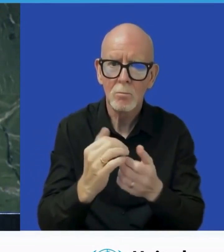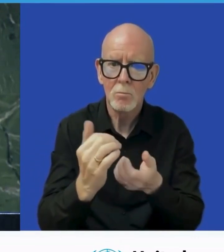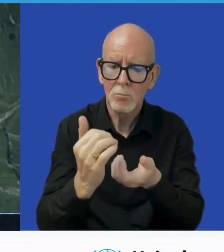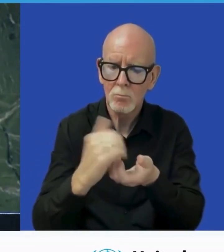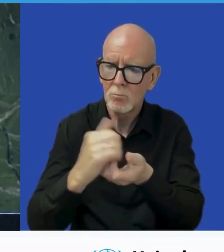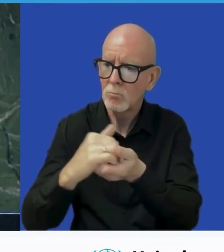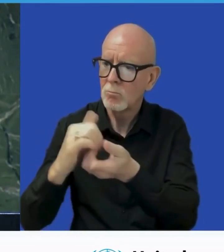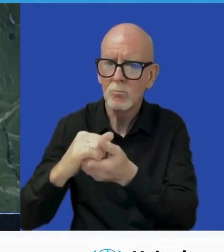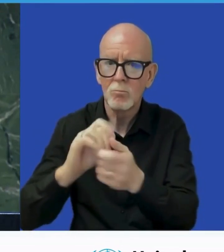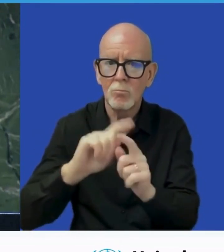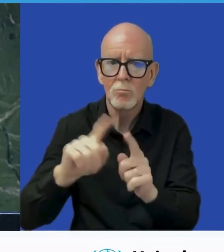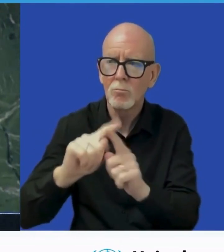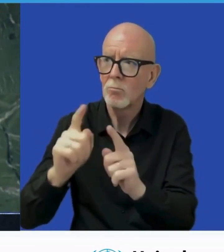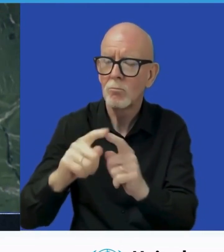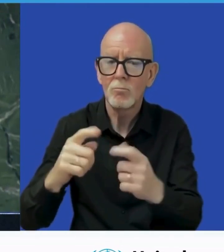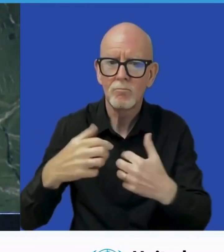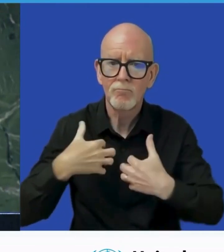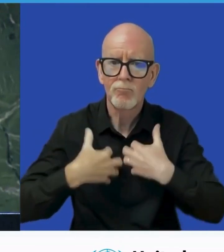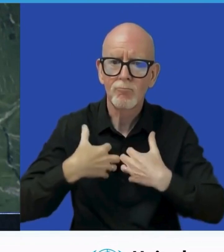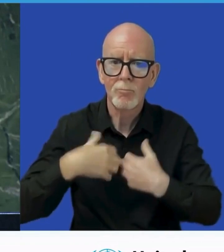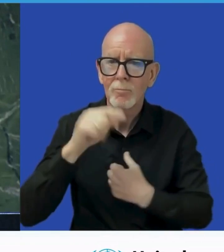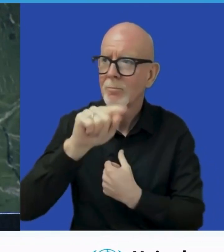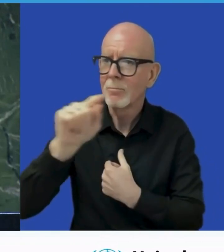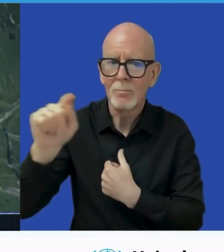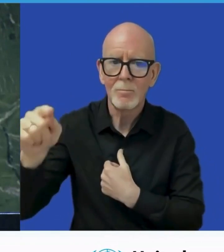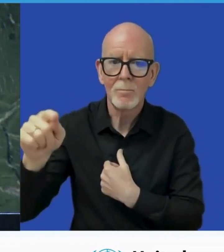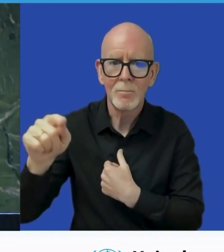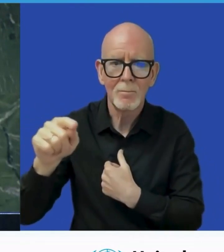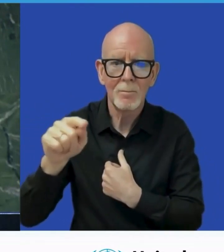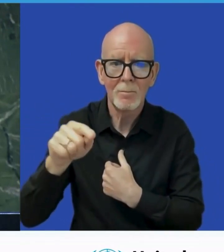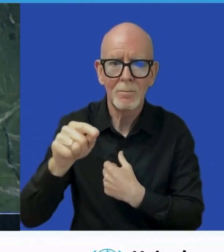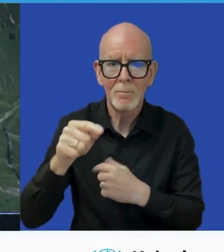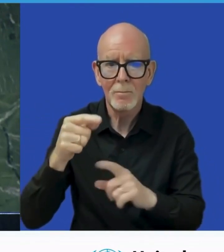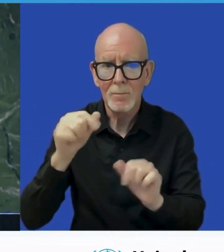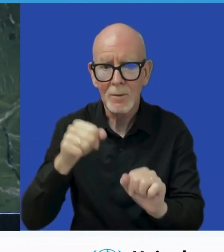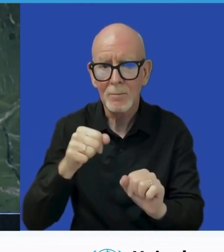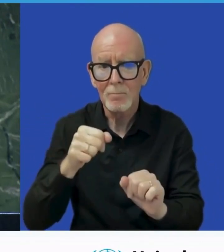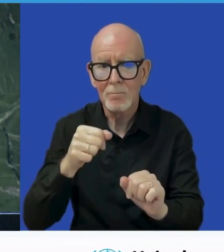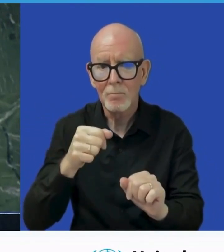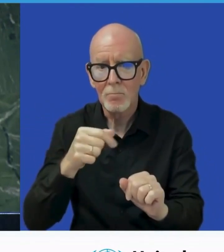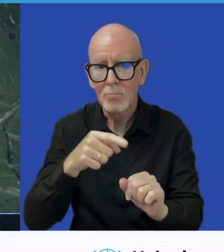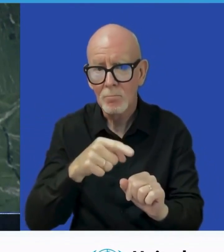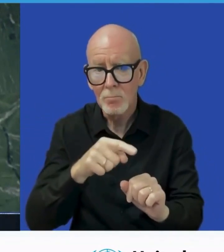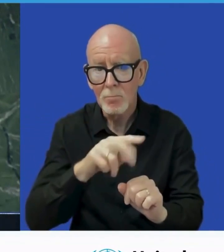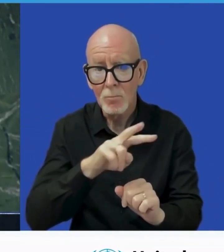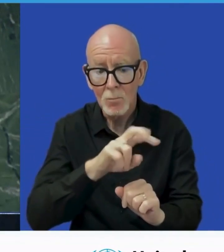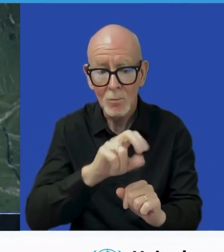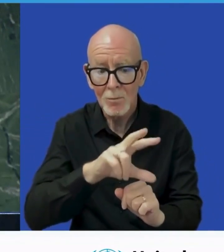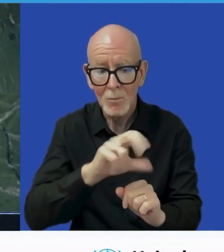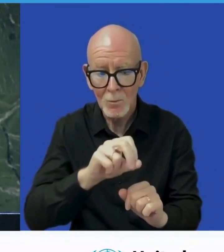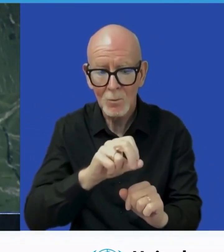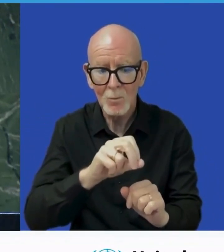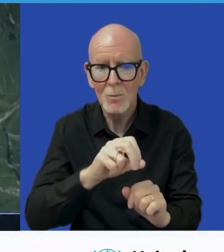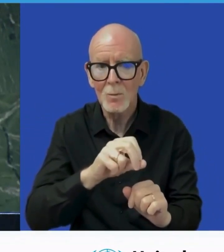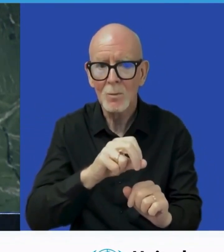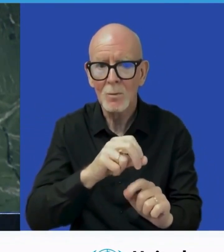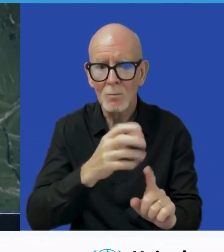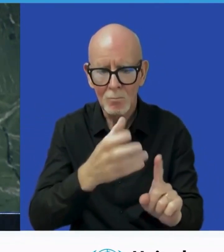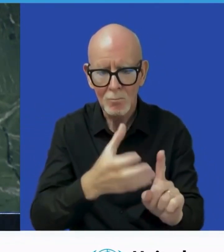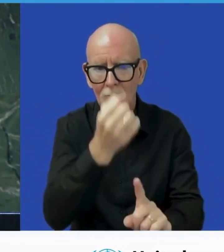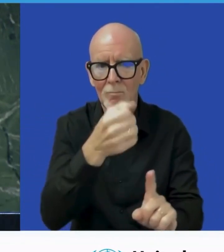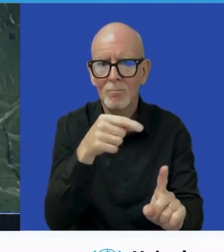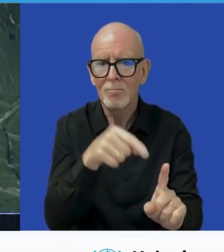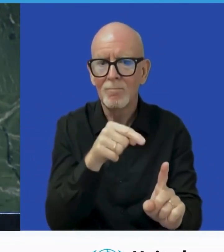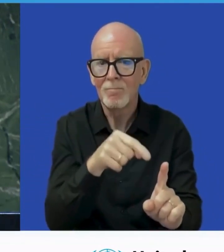group believes that strong partnerships lead to constructive and impactful solutions